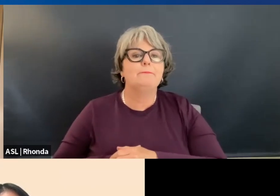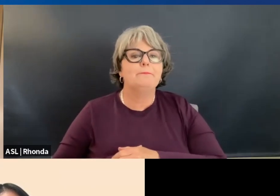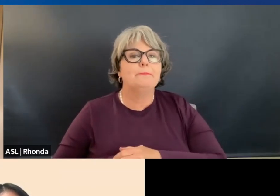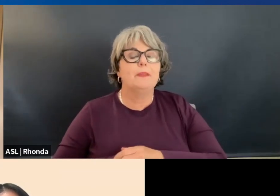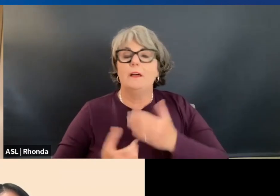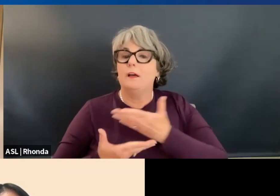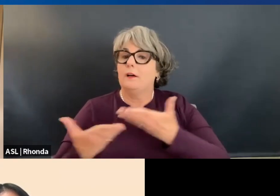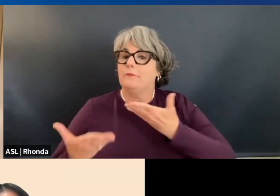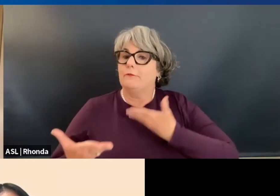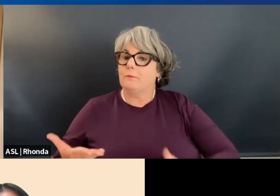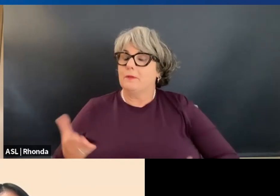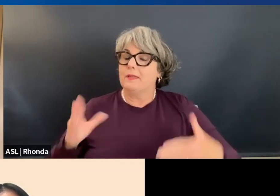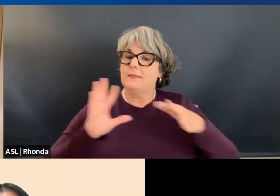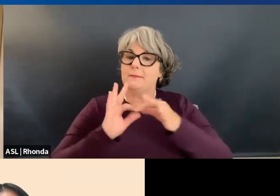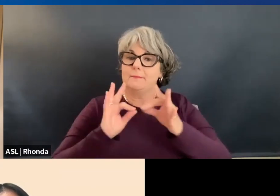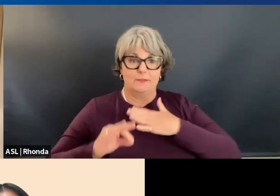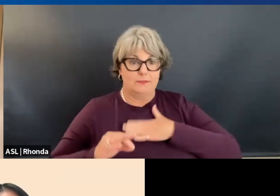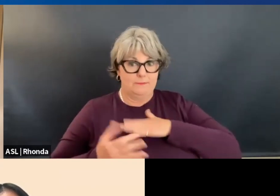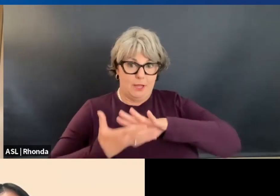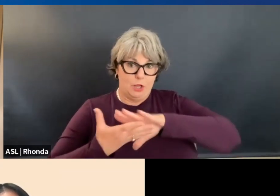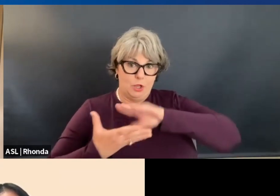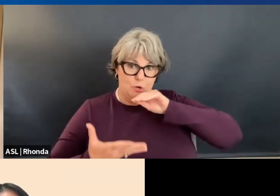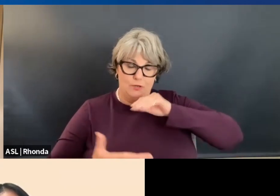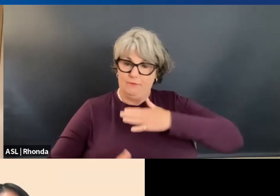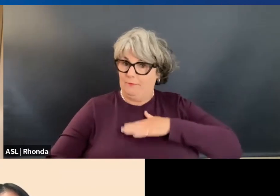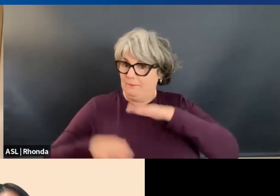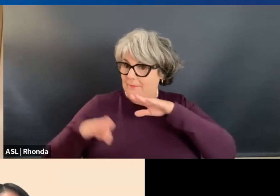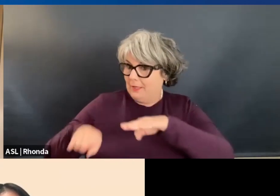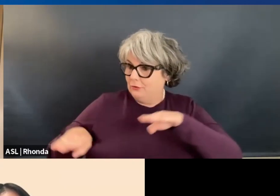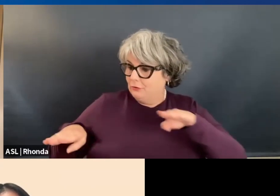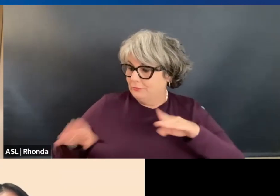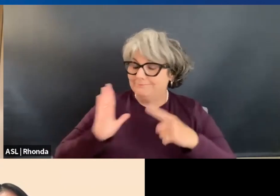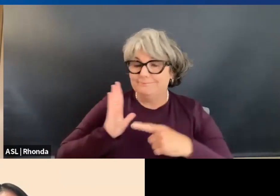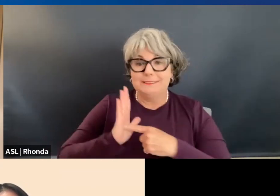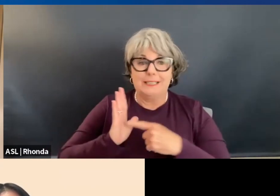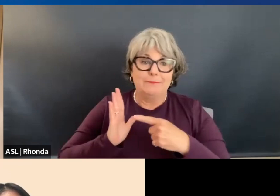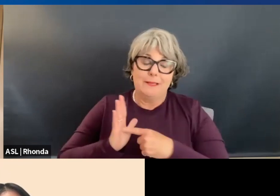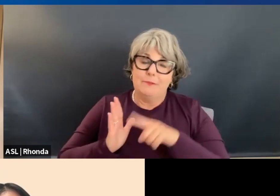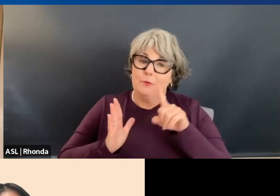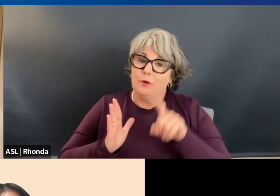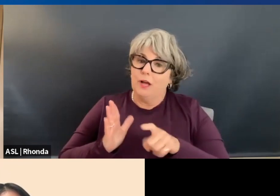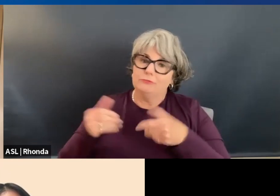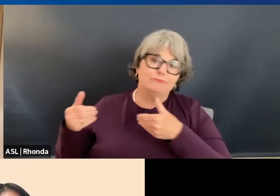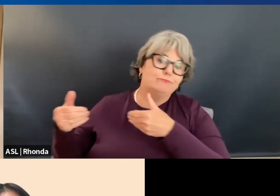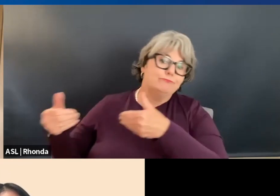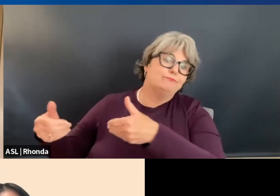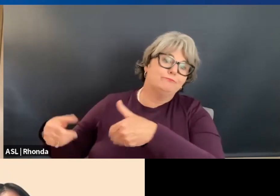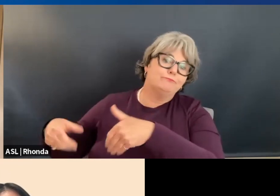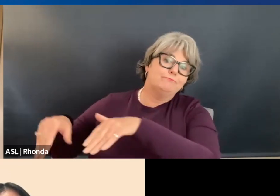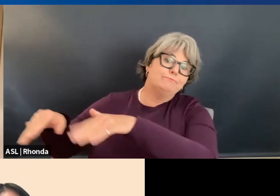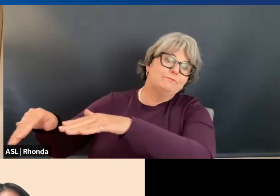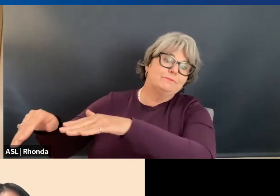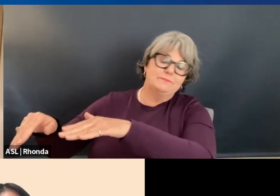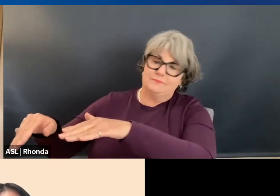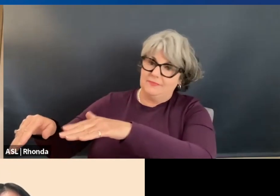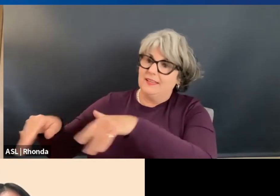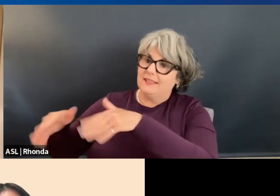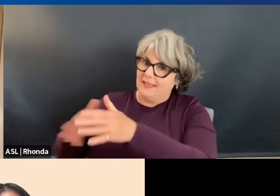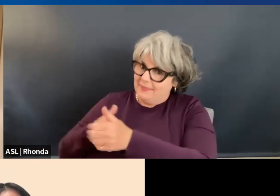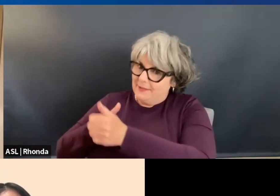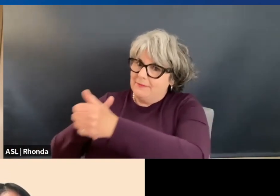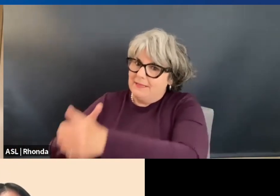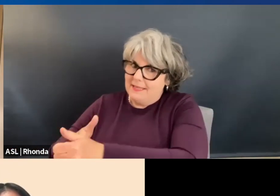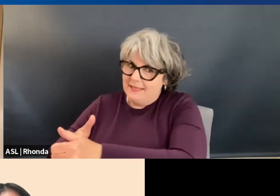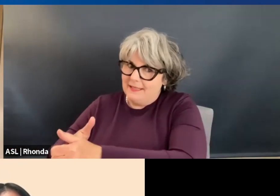I think for me, the message and my learning from them is that sometimes we've got to let them grow and take their lead as opposed to